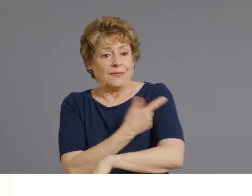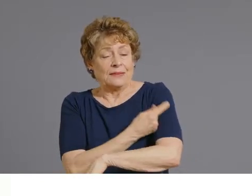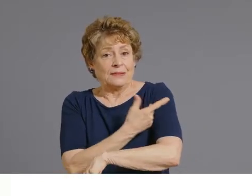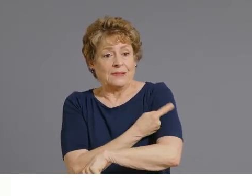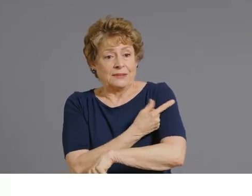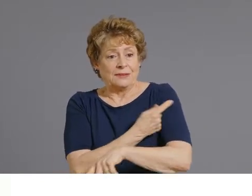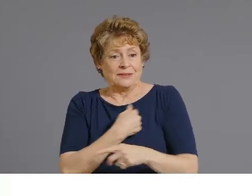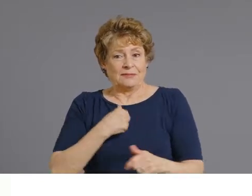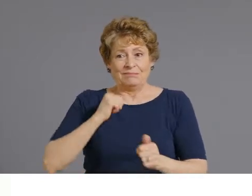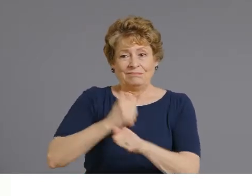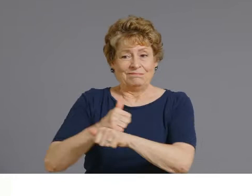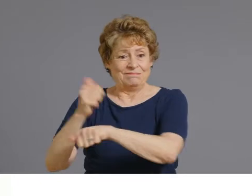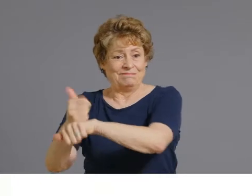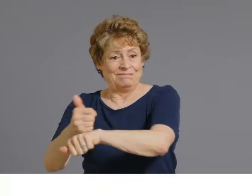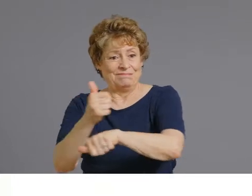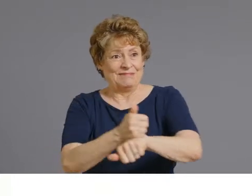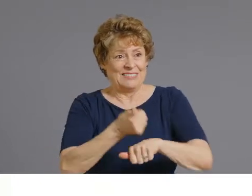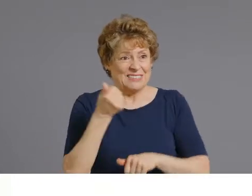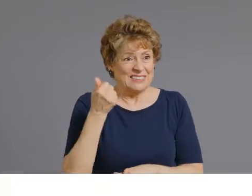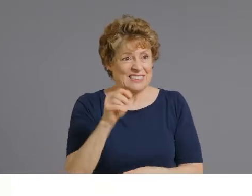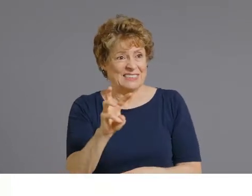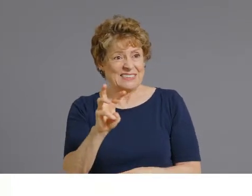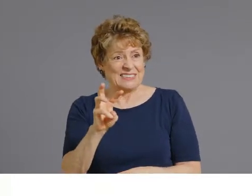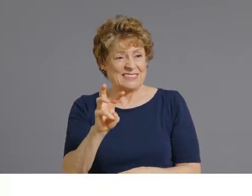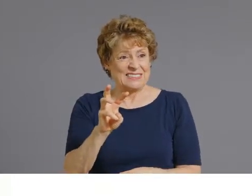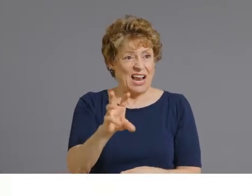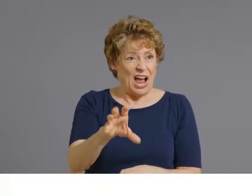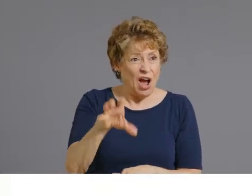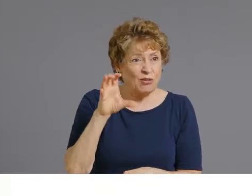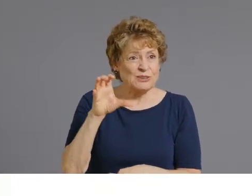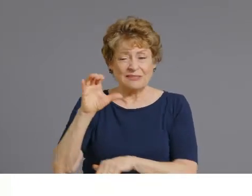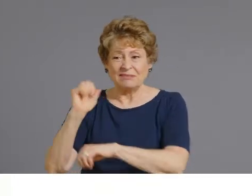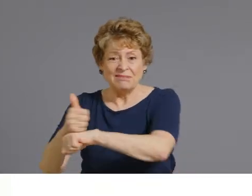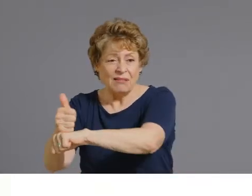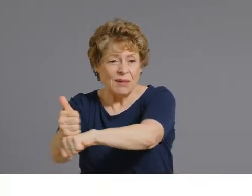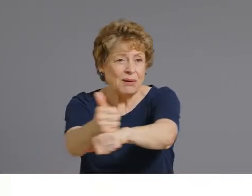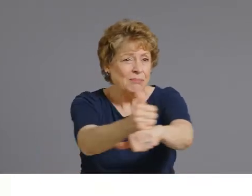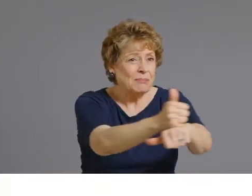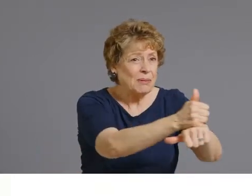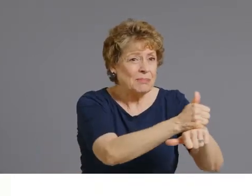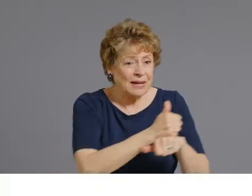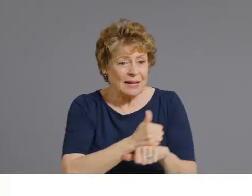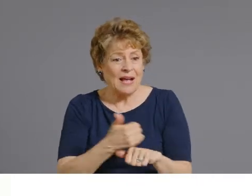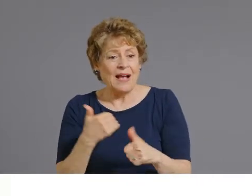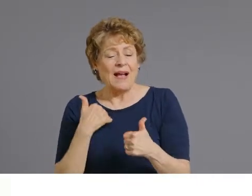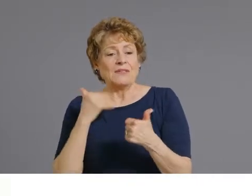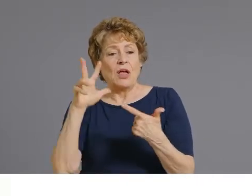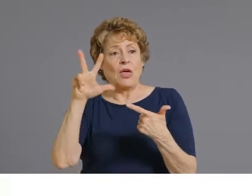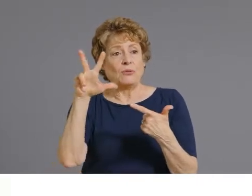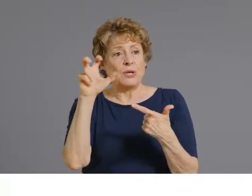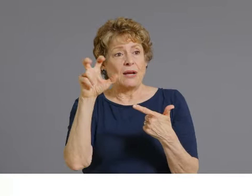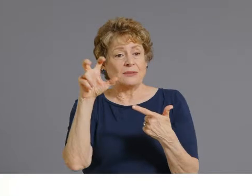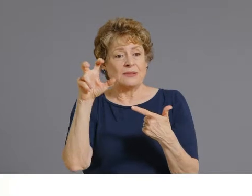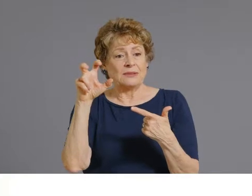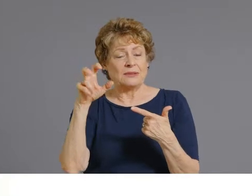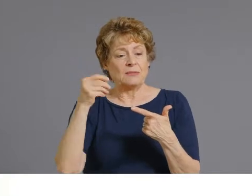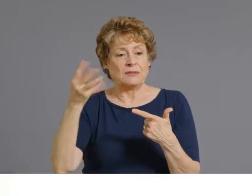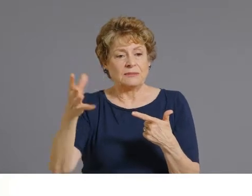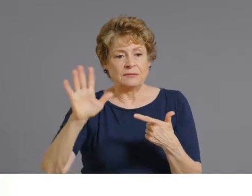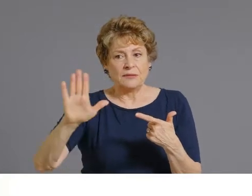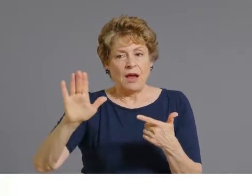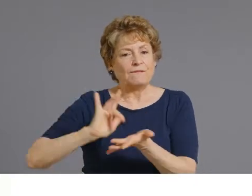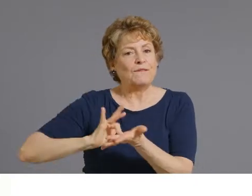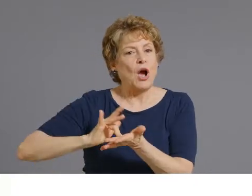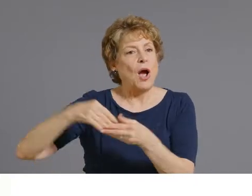that have received vaccine, and we have over 300 locations that are offering the Pfizer vaccine. And the reason that the Pfizer